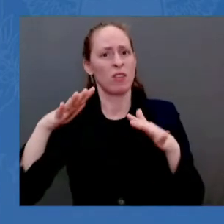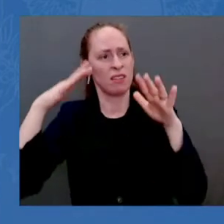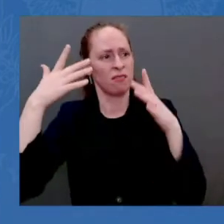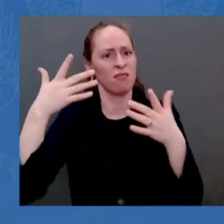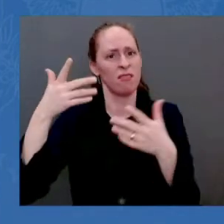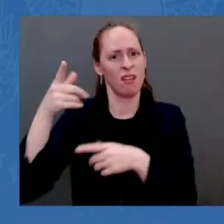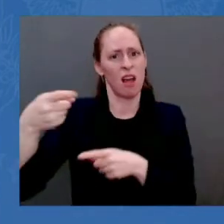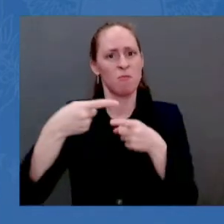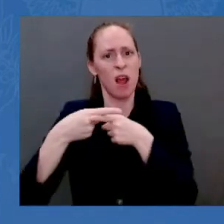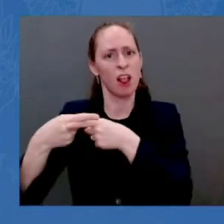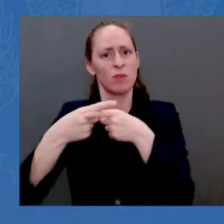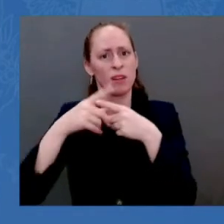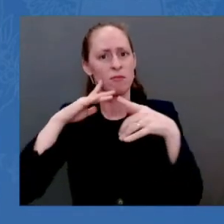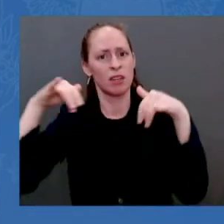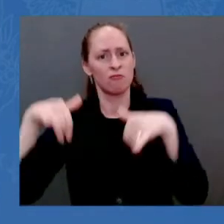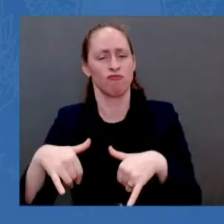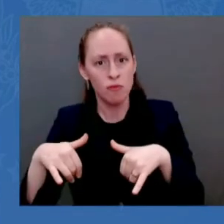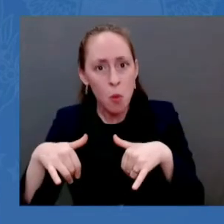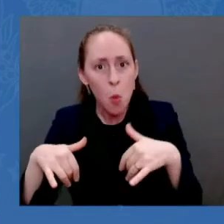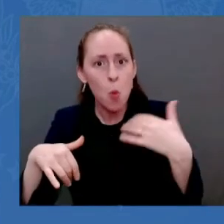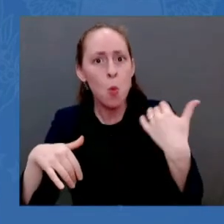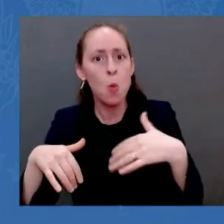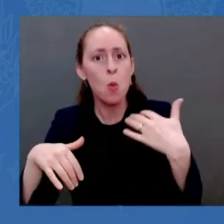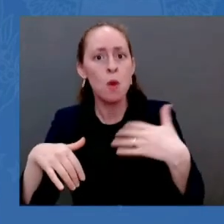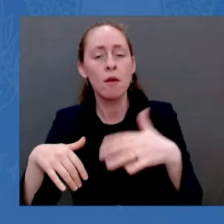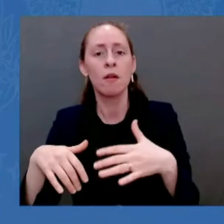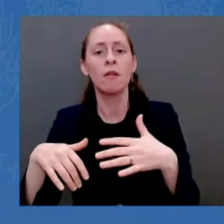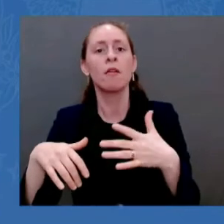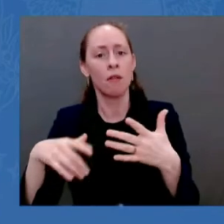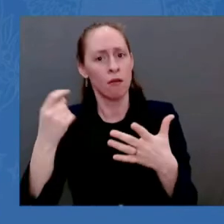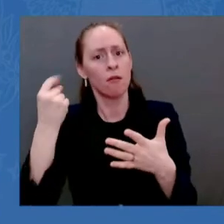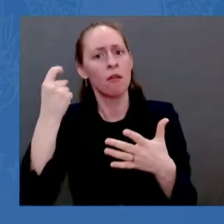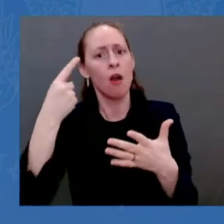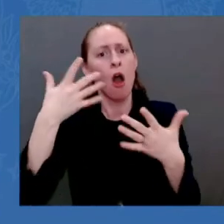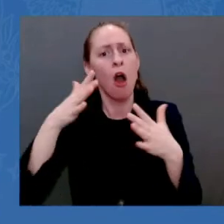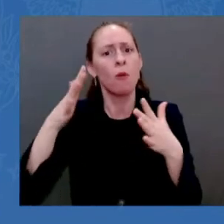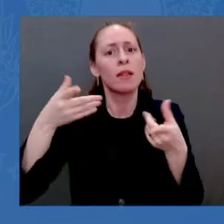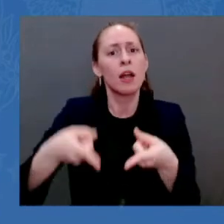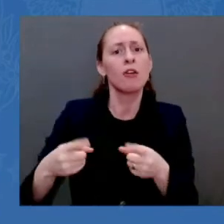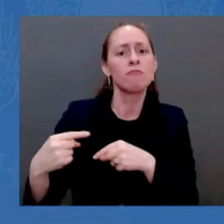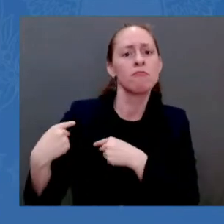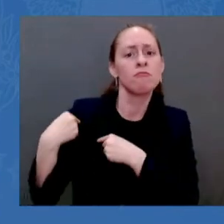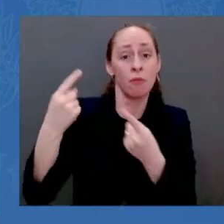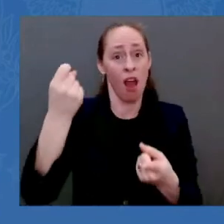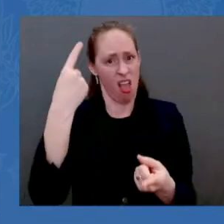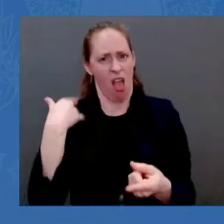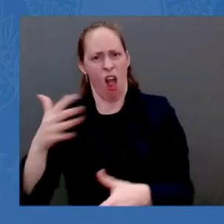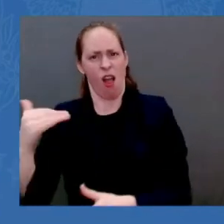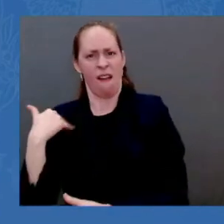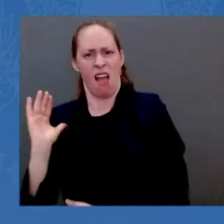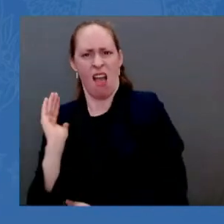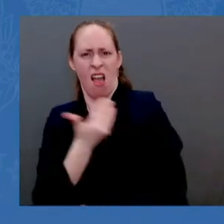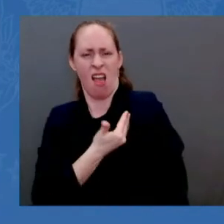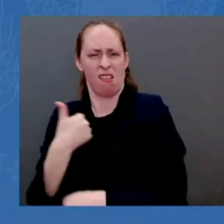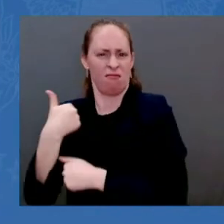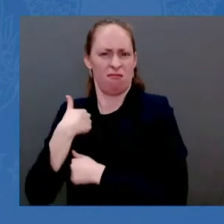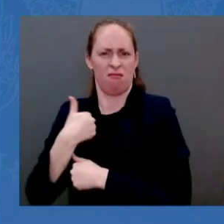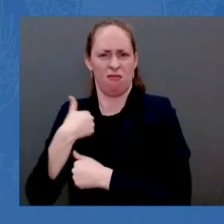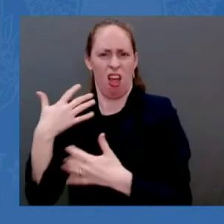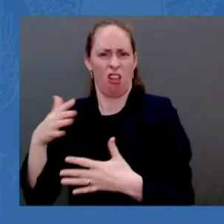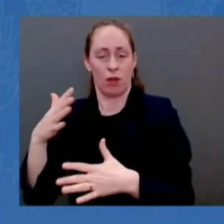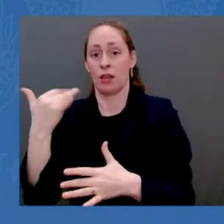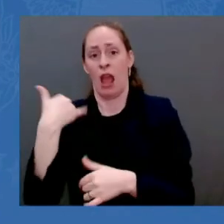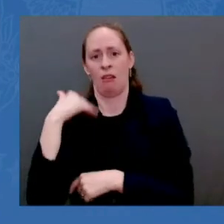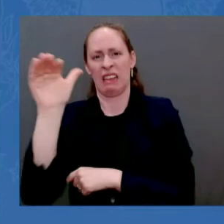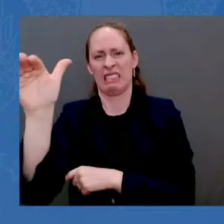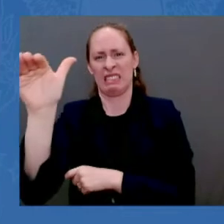to strengthen our Baltic allies, Estonia, Latvia and Lithuania. Let me be clear, these are totally defensive moves